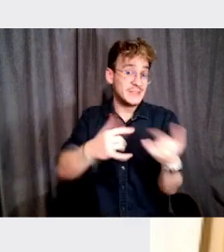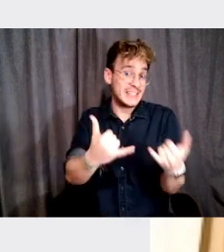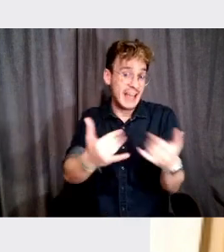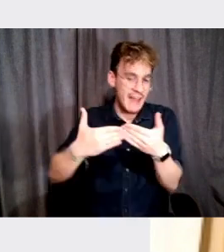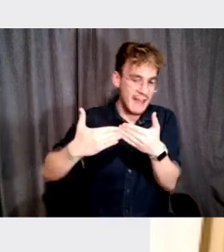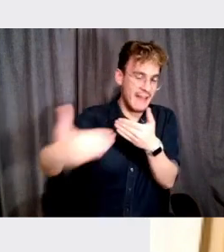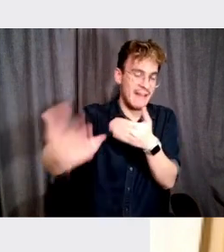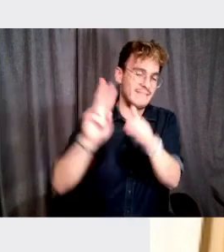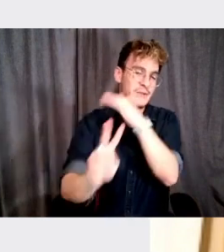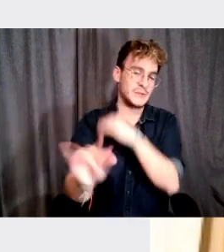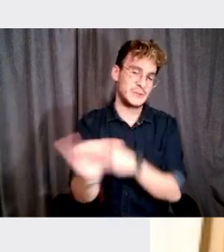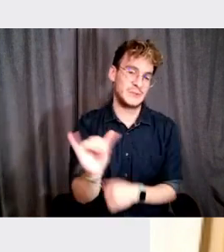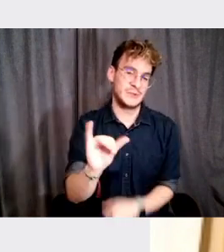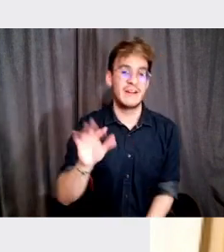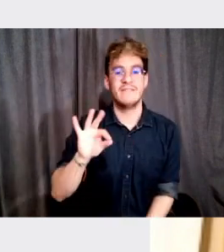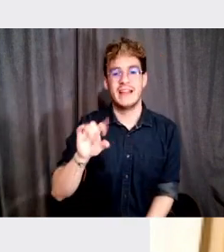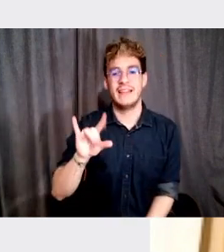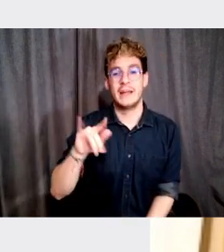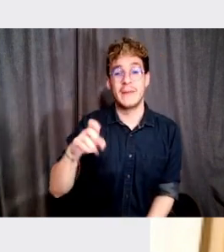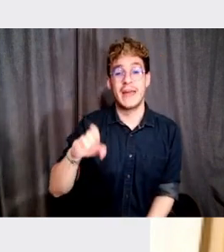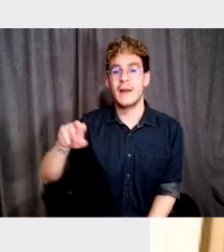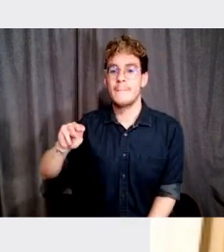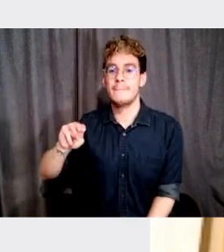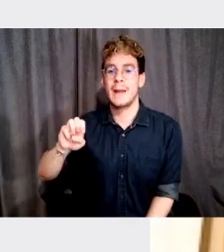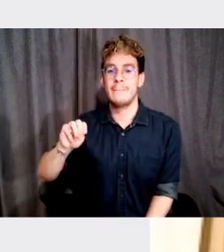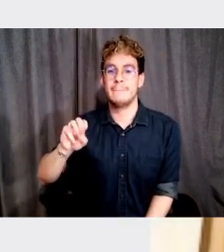into our future, Felipe Memoria.